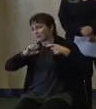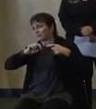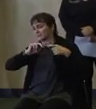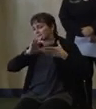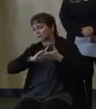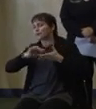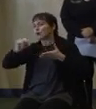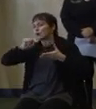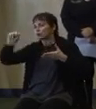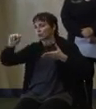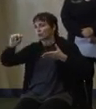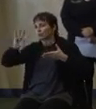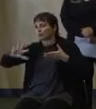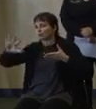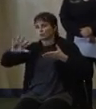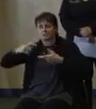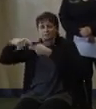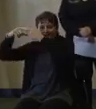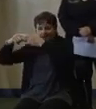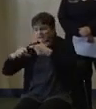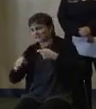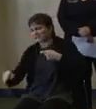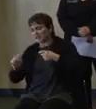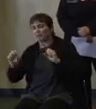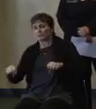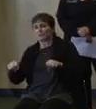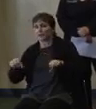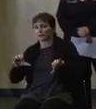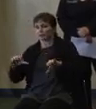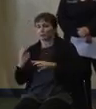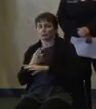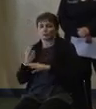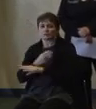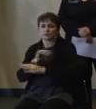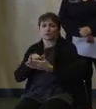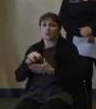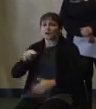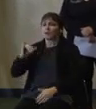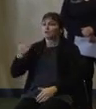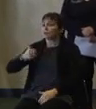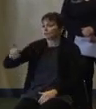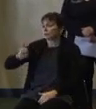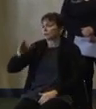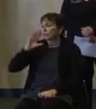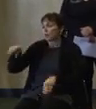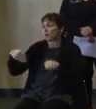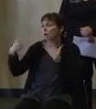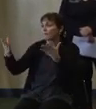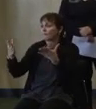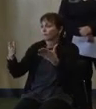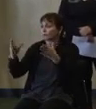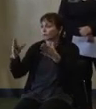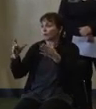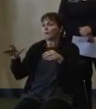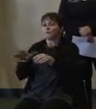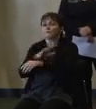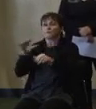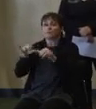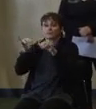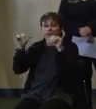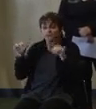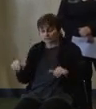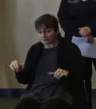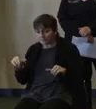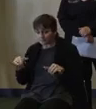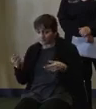North Jersey dependent upon local road conditions. NJ Transit will offer system-wide cross-honoring today, meaning